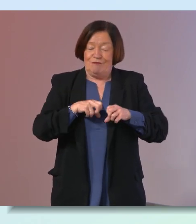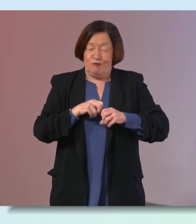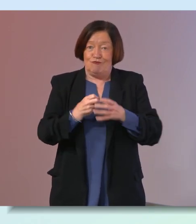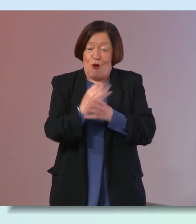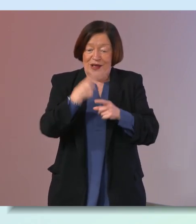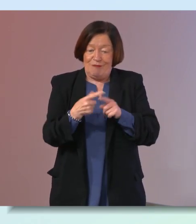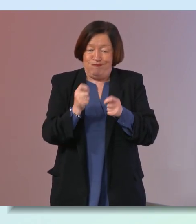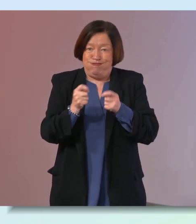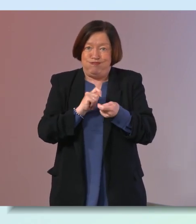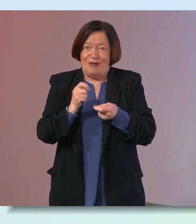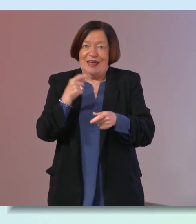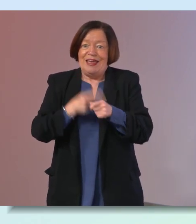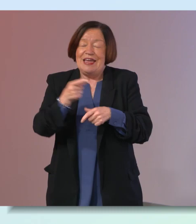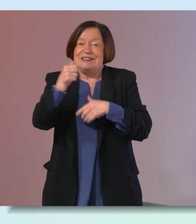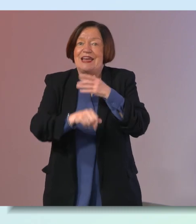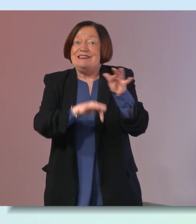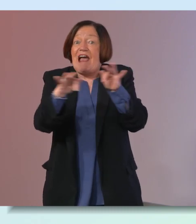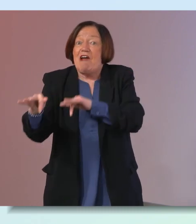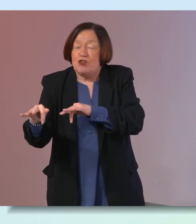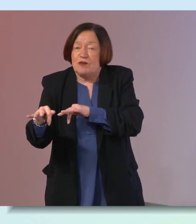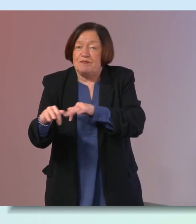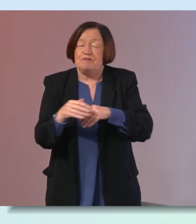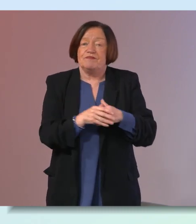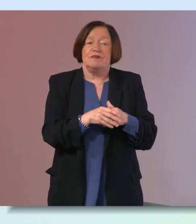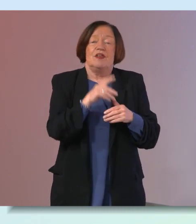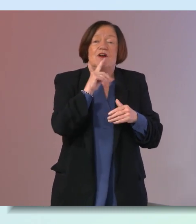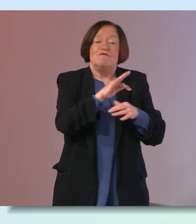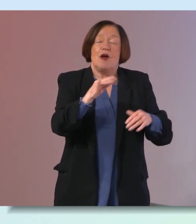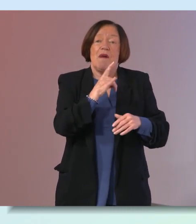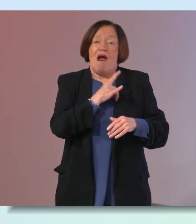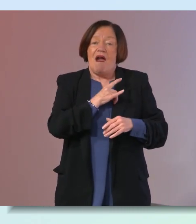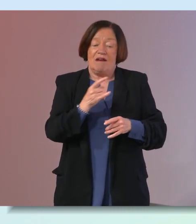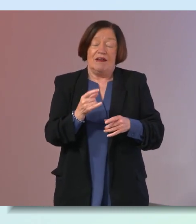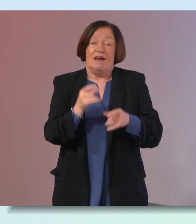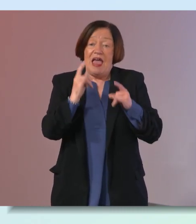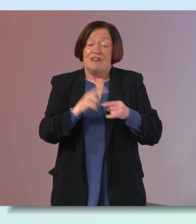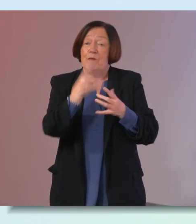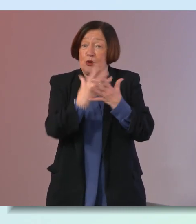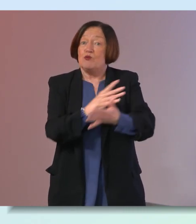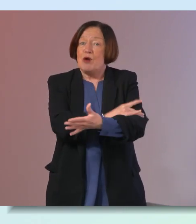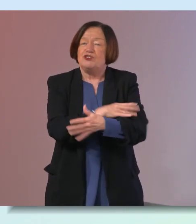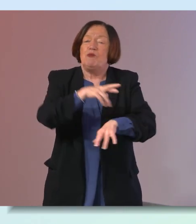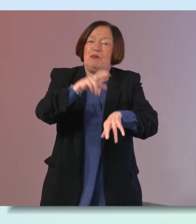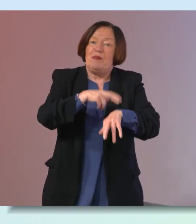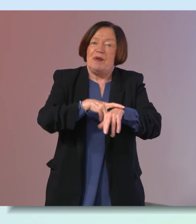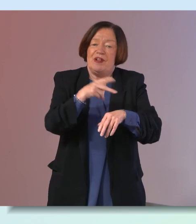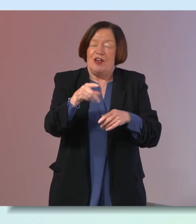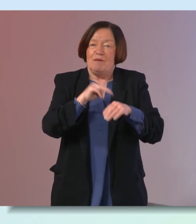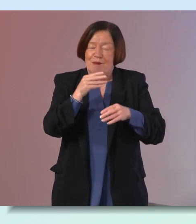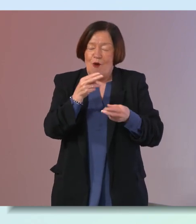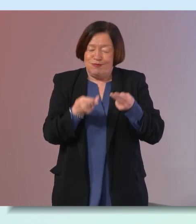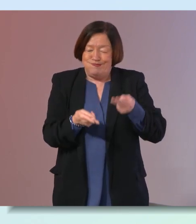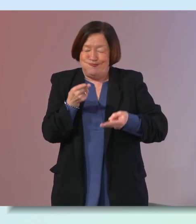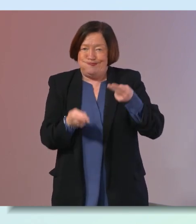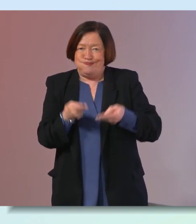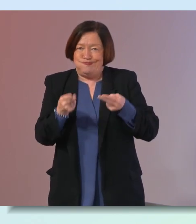in the days after your big night out and but but from a heart health and blood pressure it would be better to be more measured you